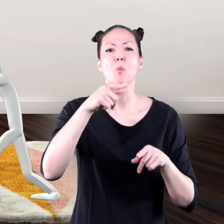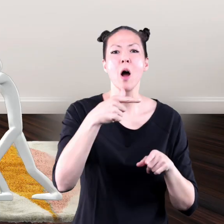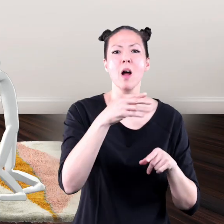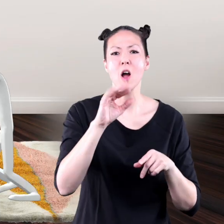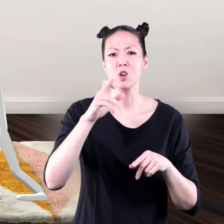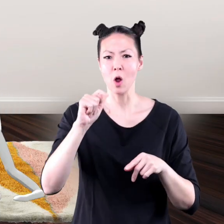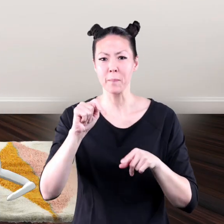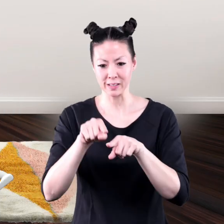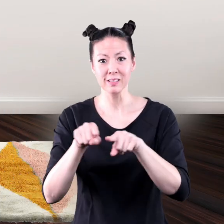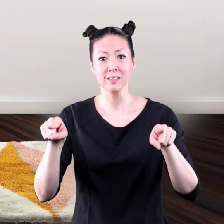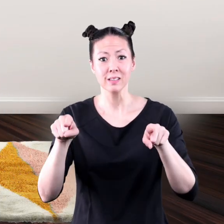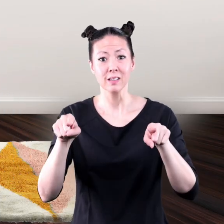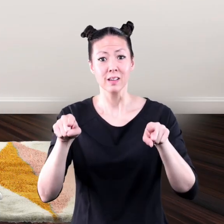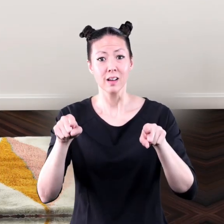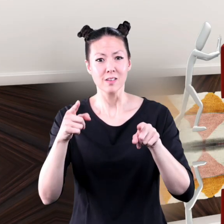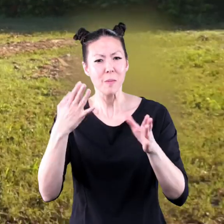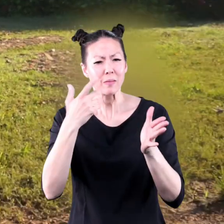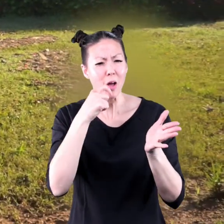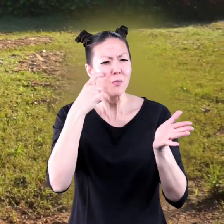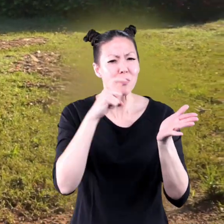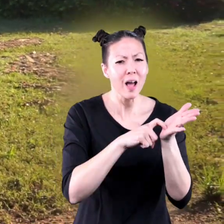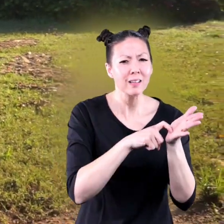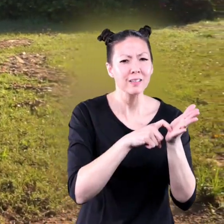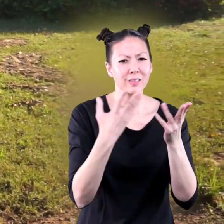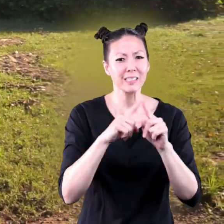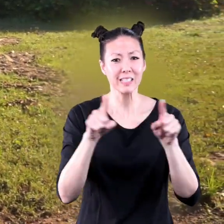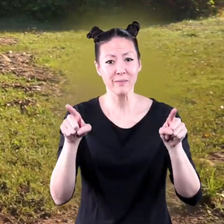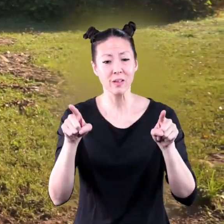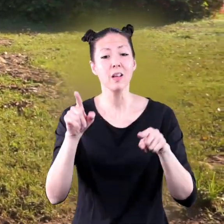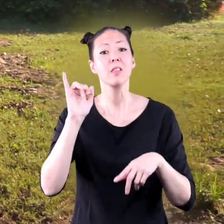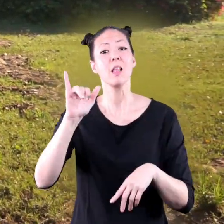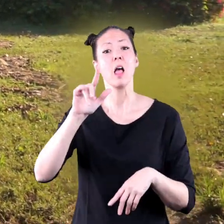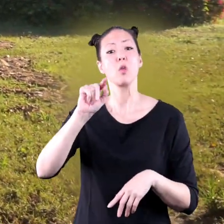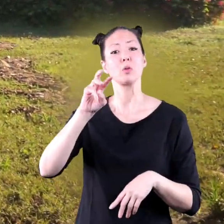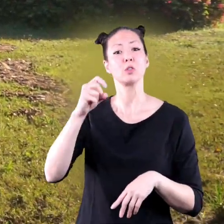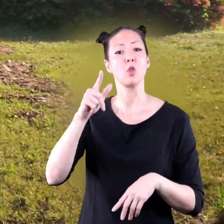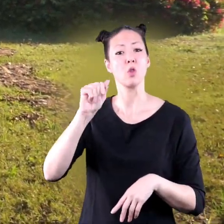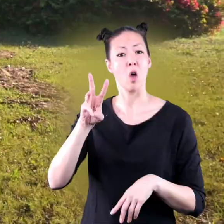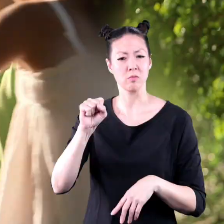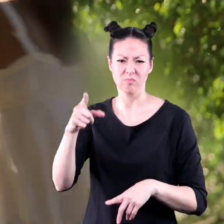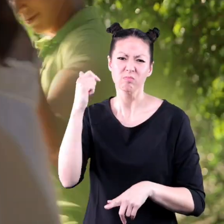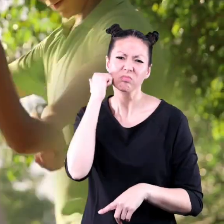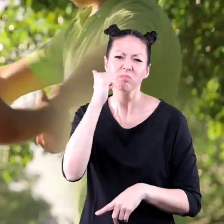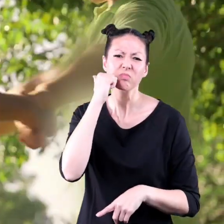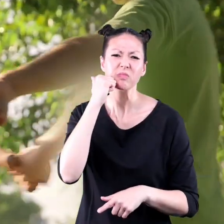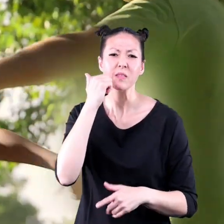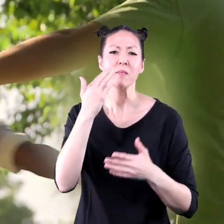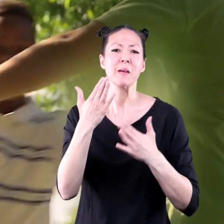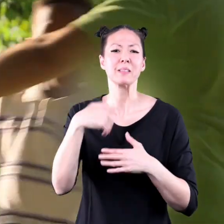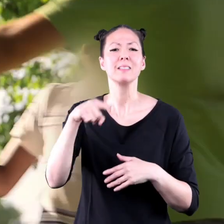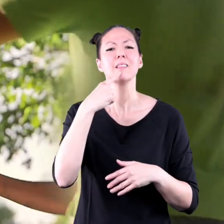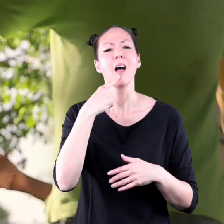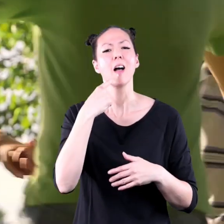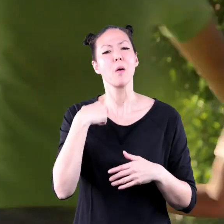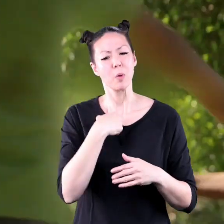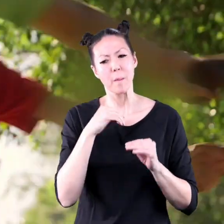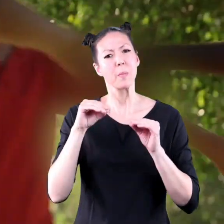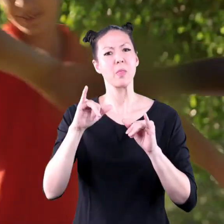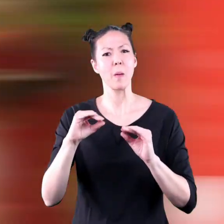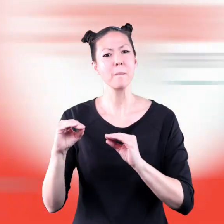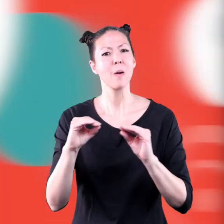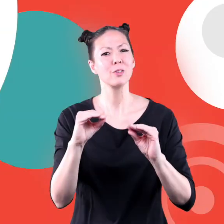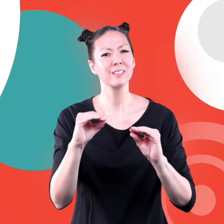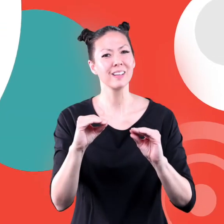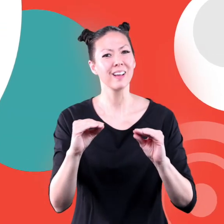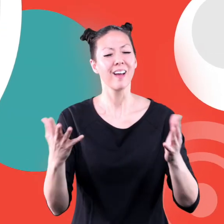You may not have realized it, but you and I are part of Newton's laws every day. You might even say we put them in motion.